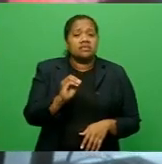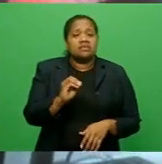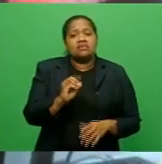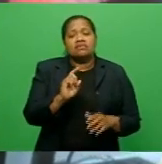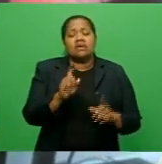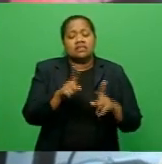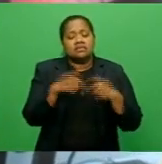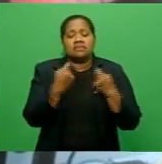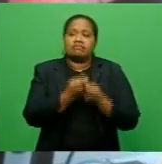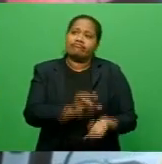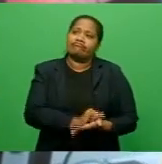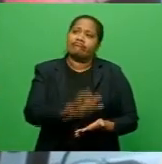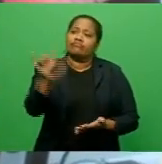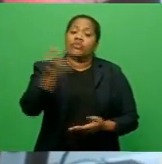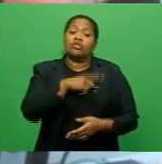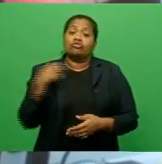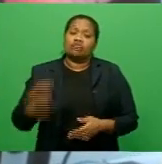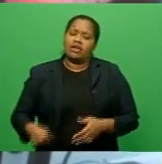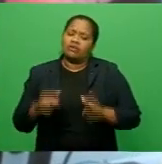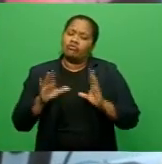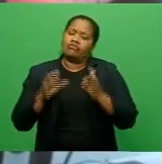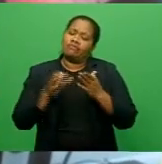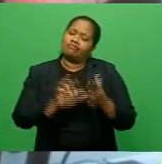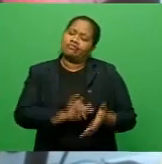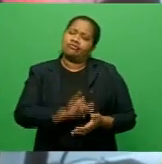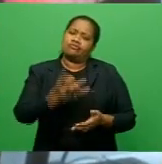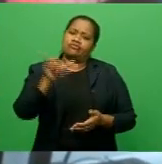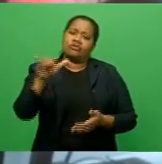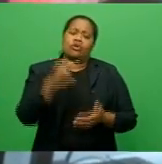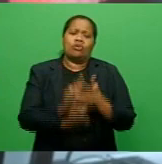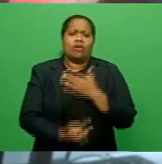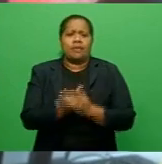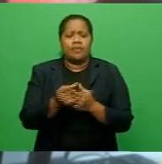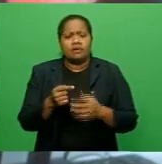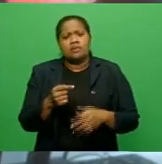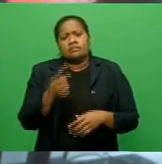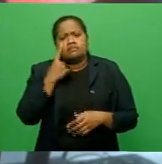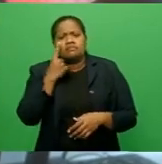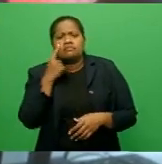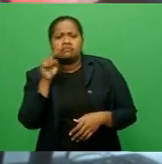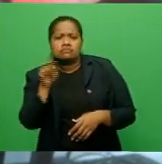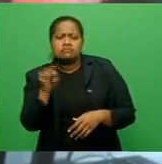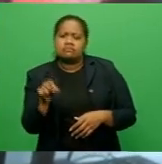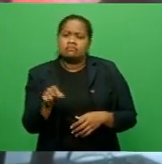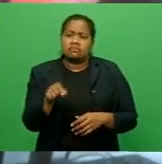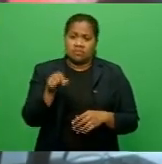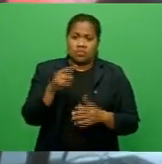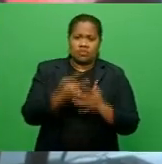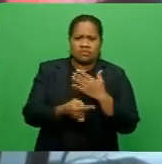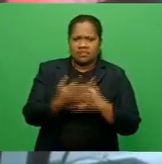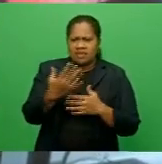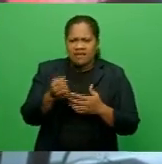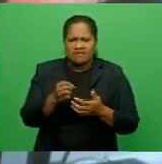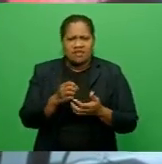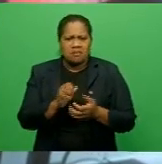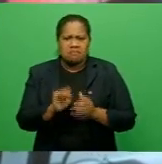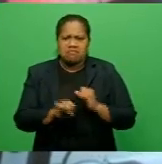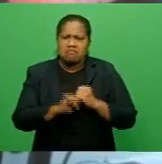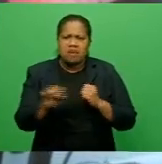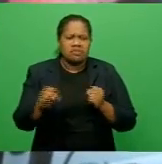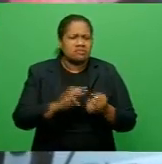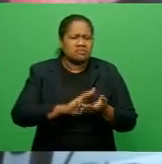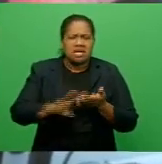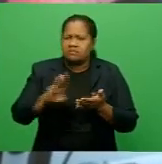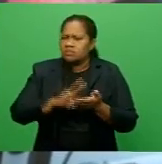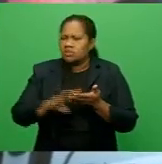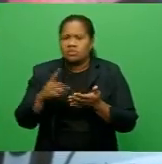and we were walking along the waterfront and we saw that in a city that has a population of millions and millions their rivers were